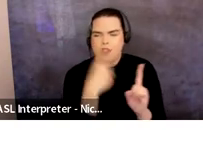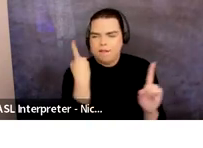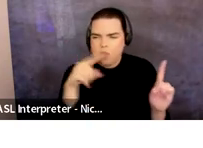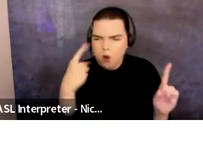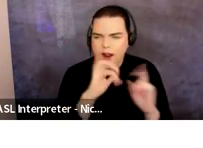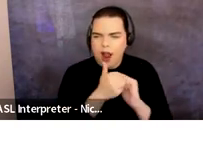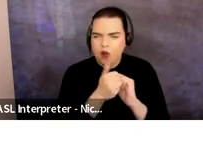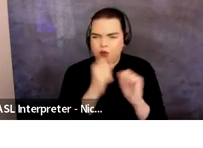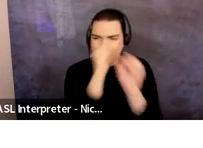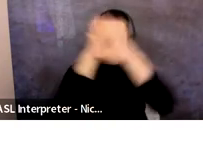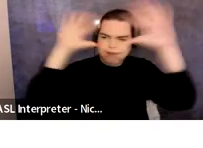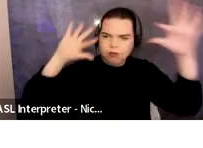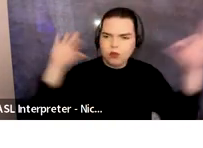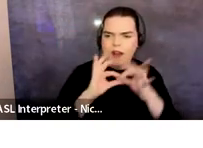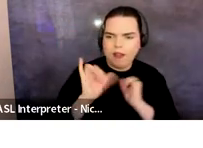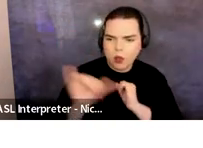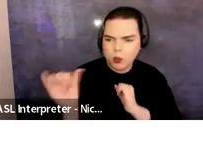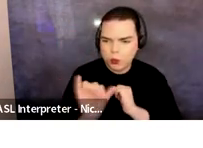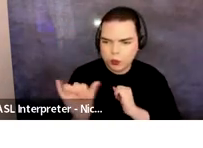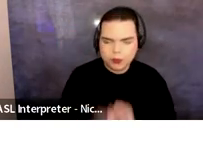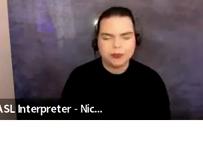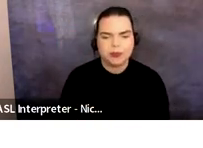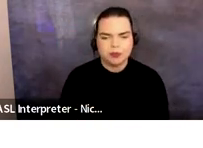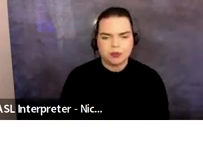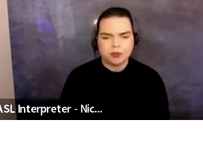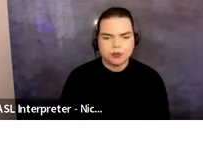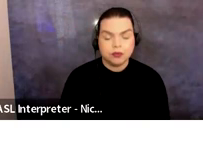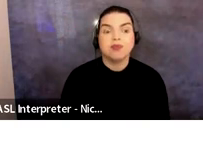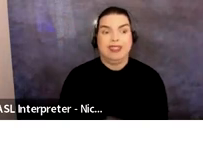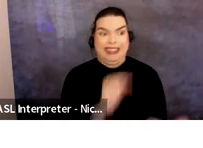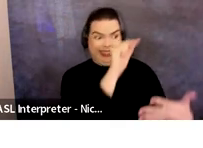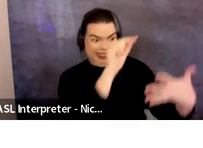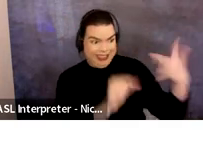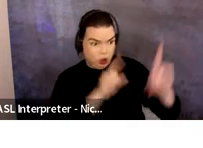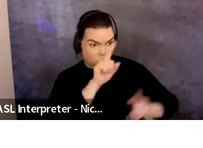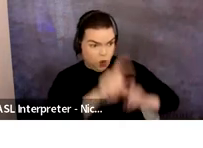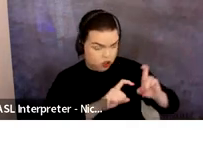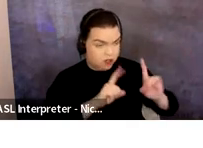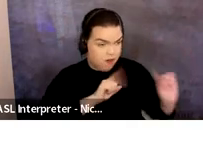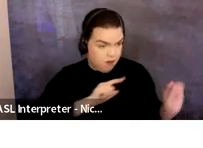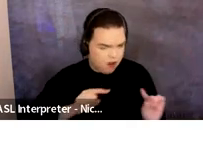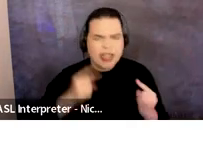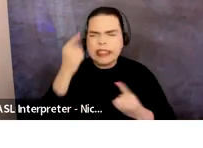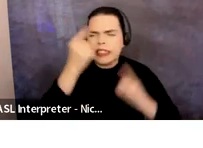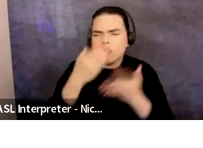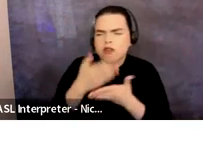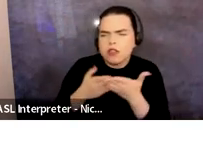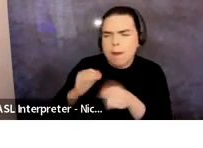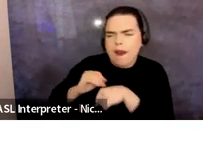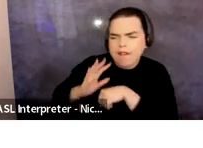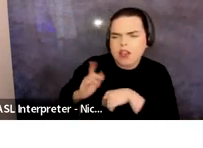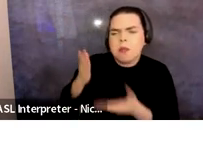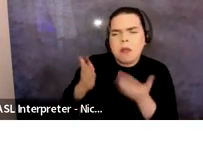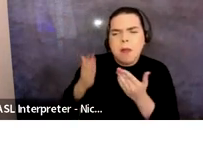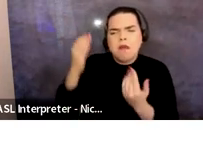them. Also, as you are answering these questions, please consider that while some advisors may be familiar